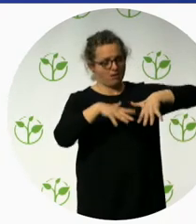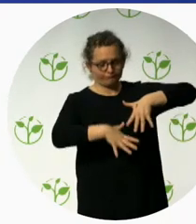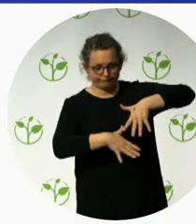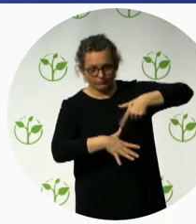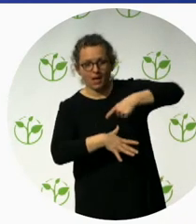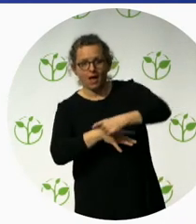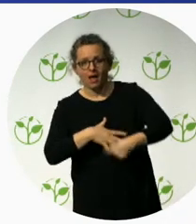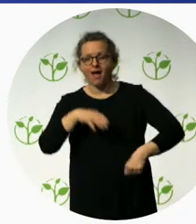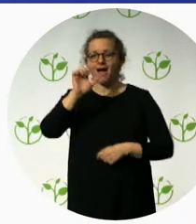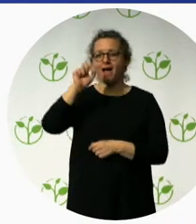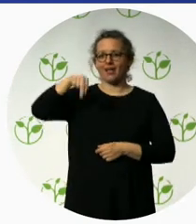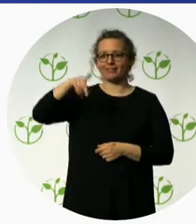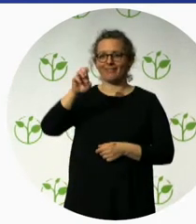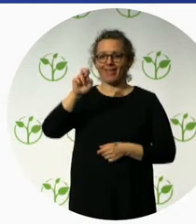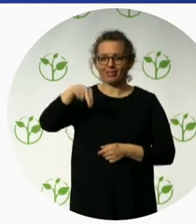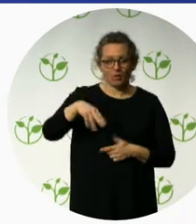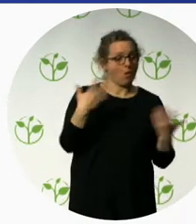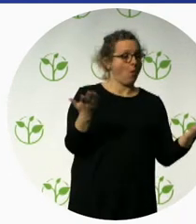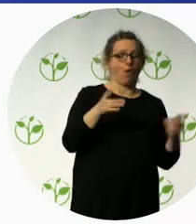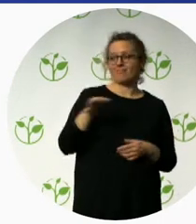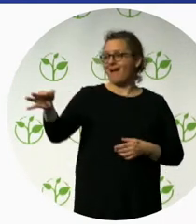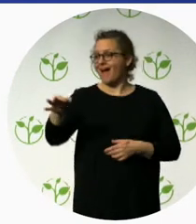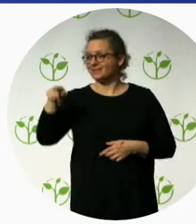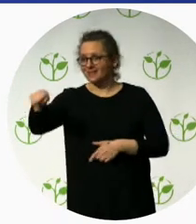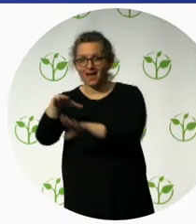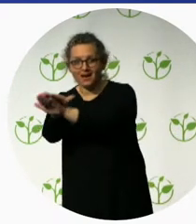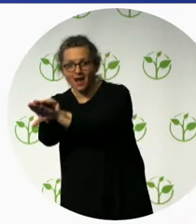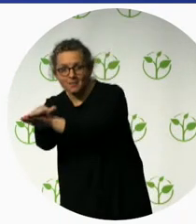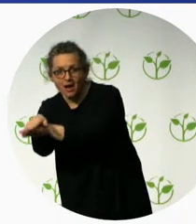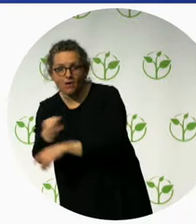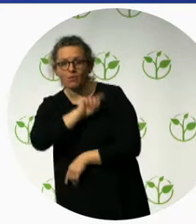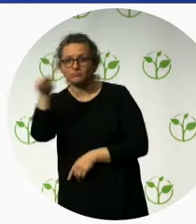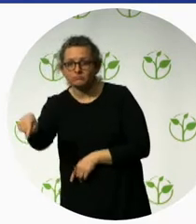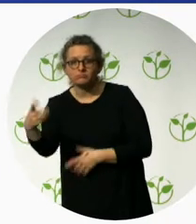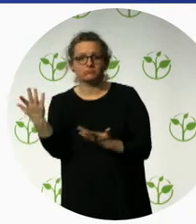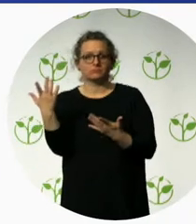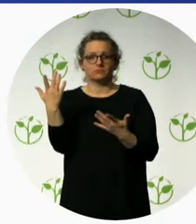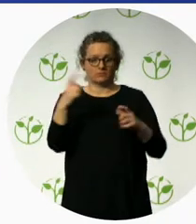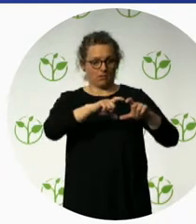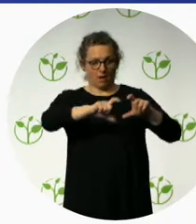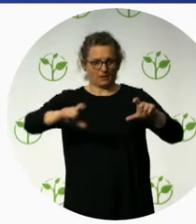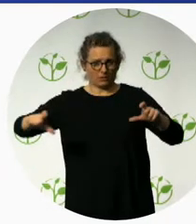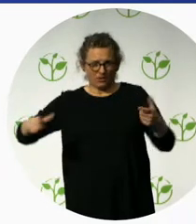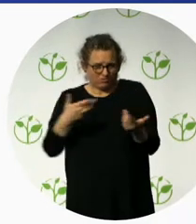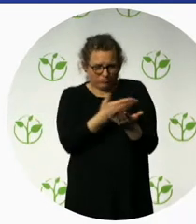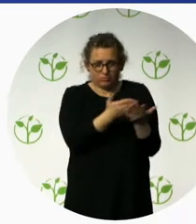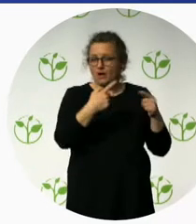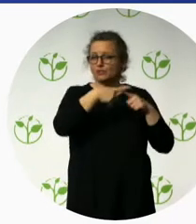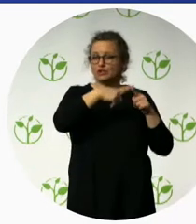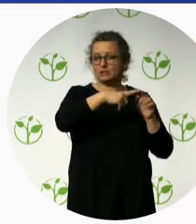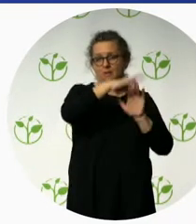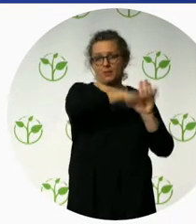Ecuador. But we are also expanding, as I said, to the other countries, like Peru.